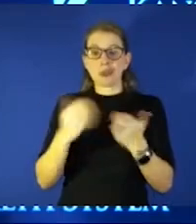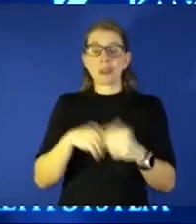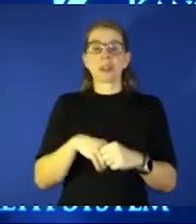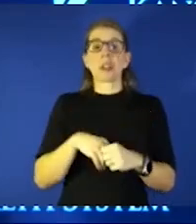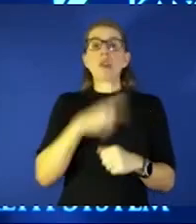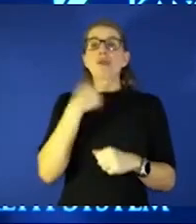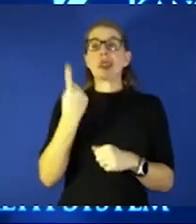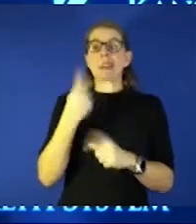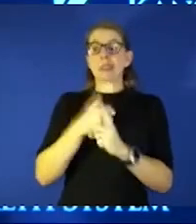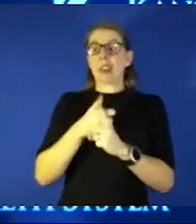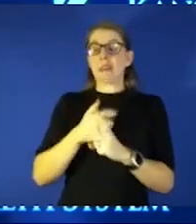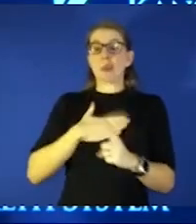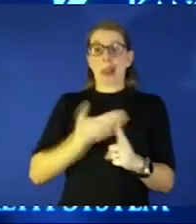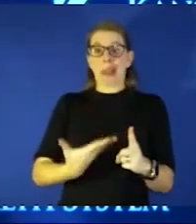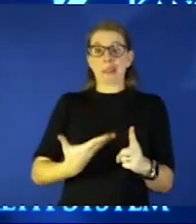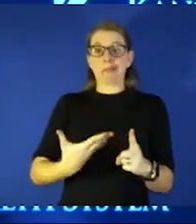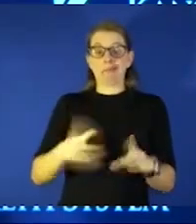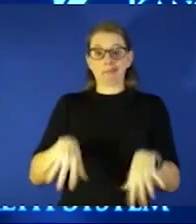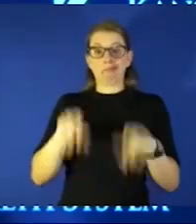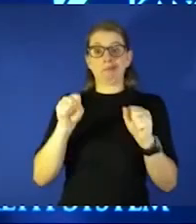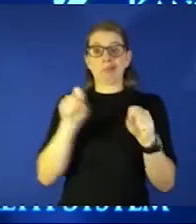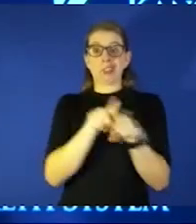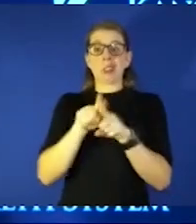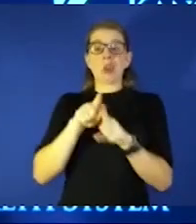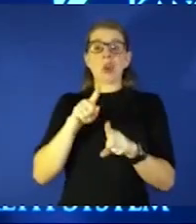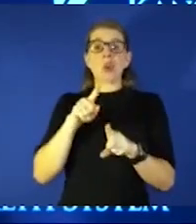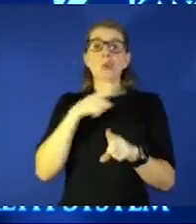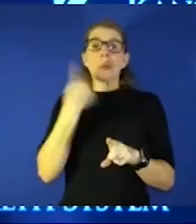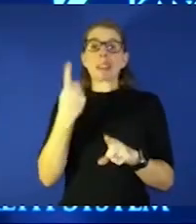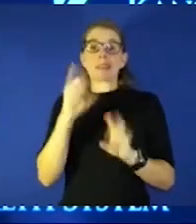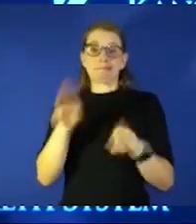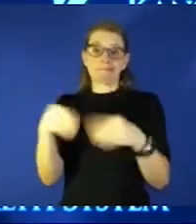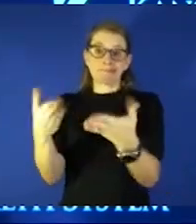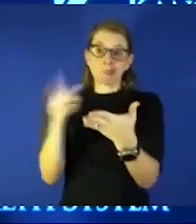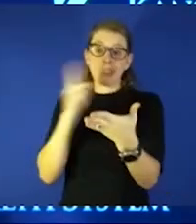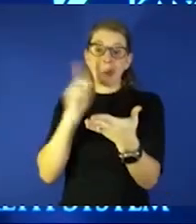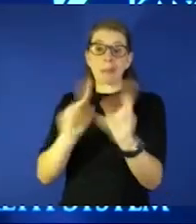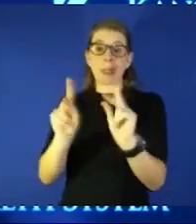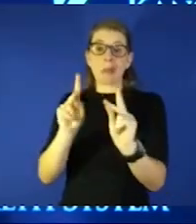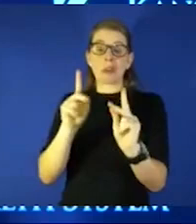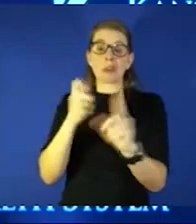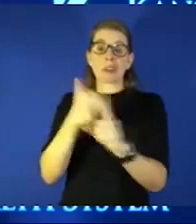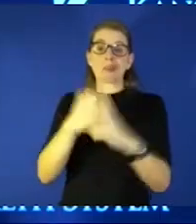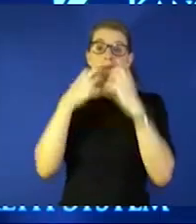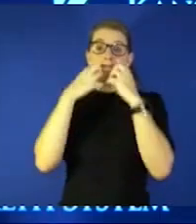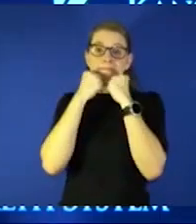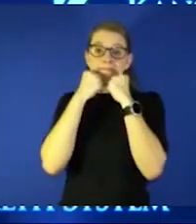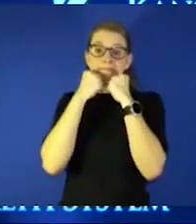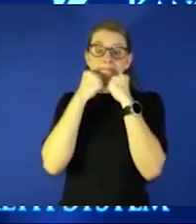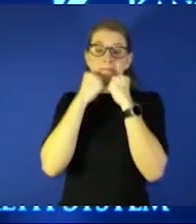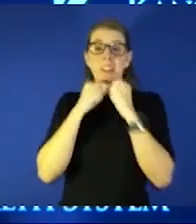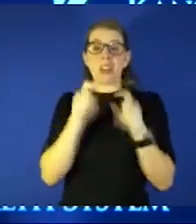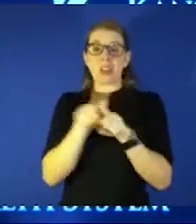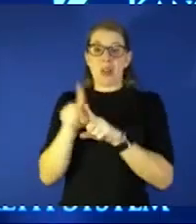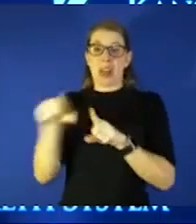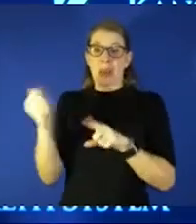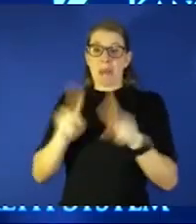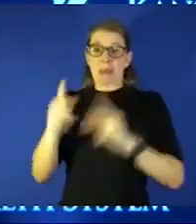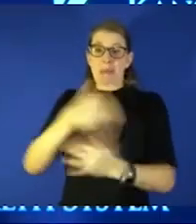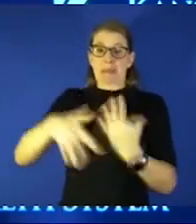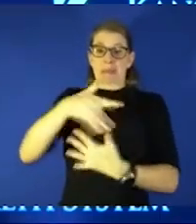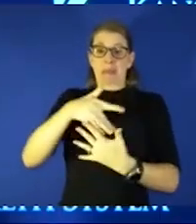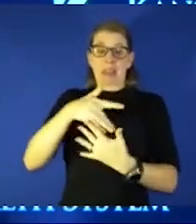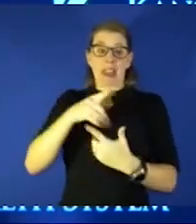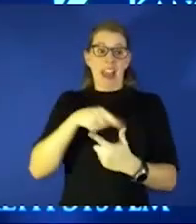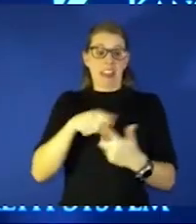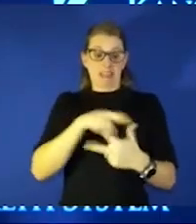to take on and how much risk you're willing to give to the others you care about and love and the people you're around and then from there you can kind of decide this is what